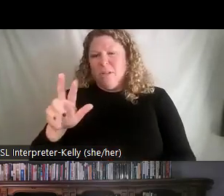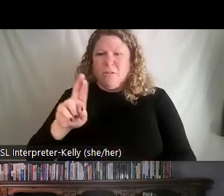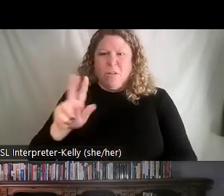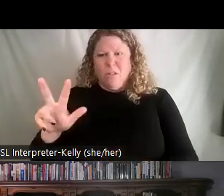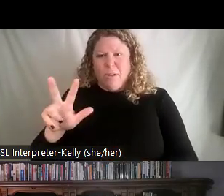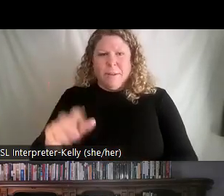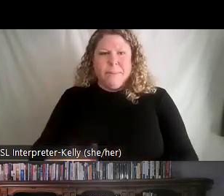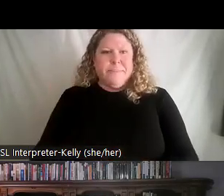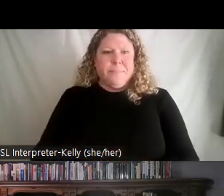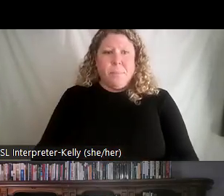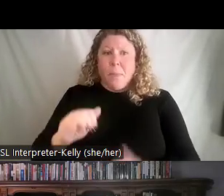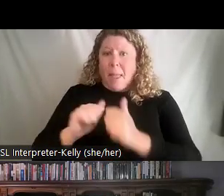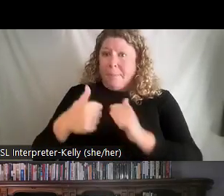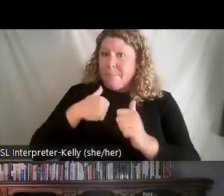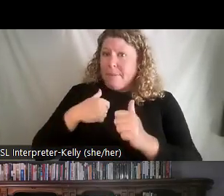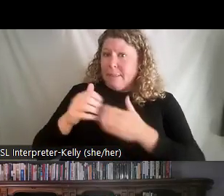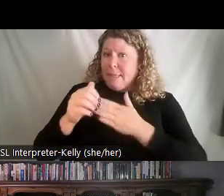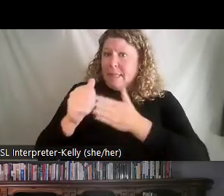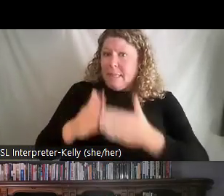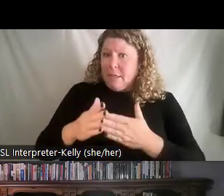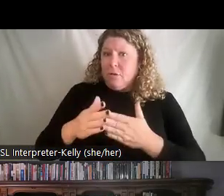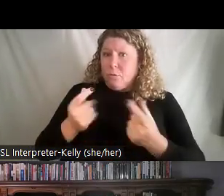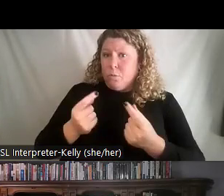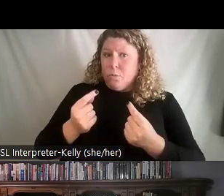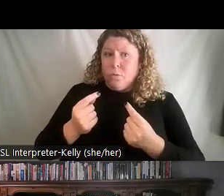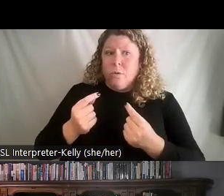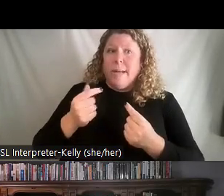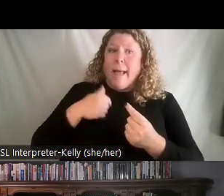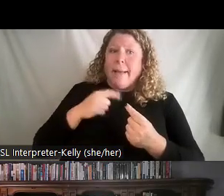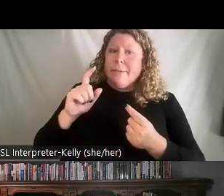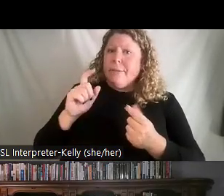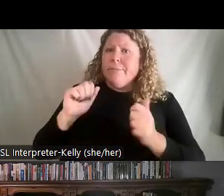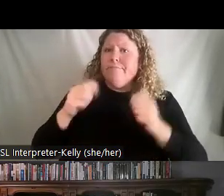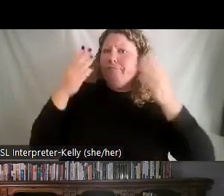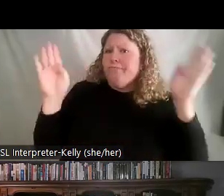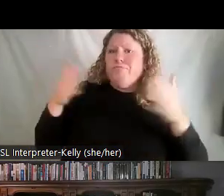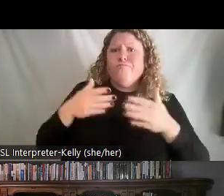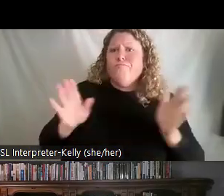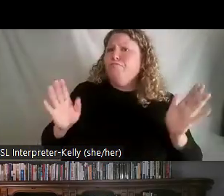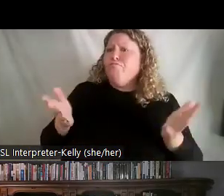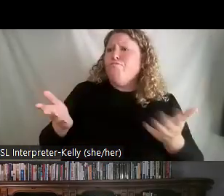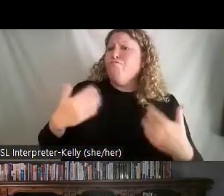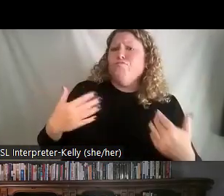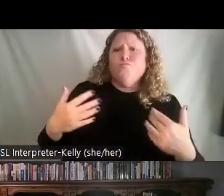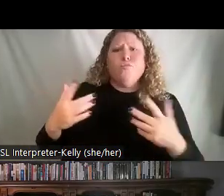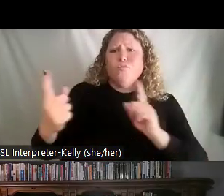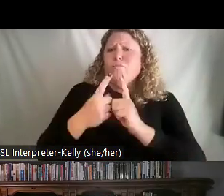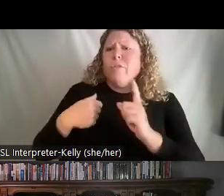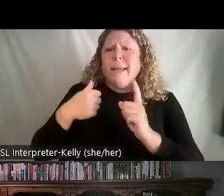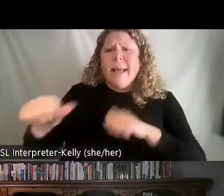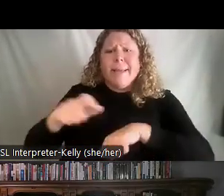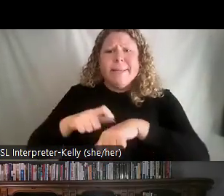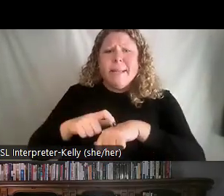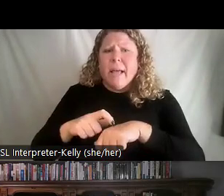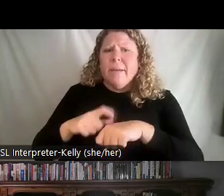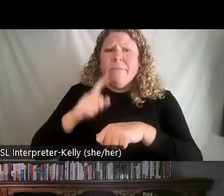So how do we show up for them? Well, this is where we have to be an approachable mentor or coach, depending on, you know, how much help or support and encouragement they